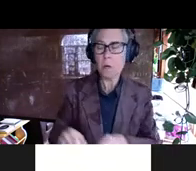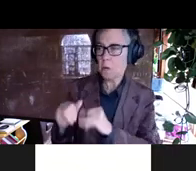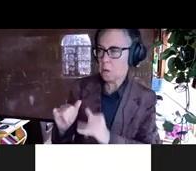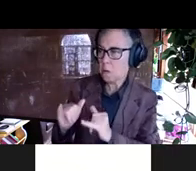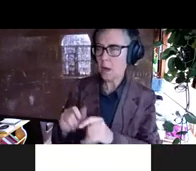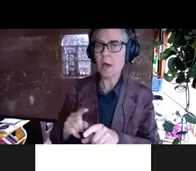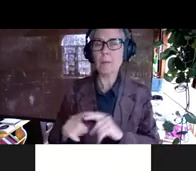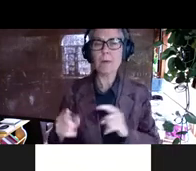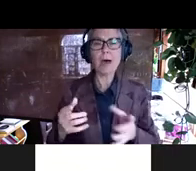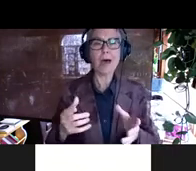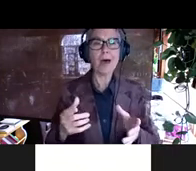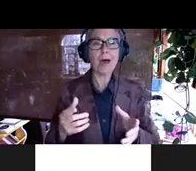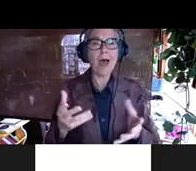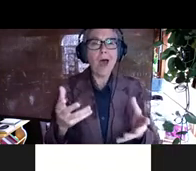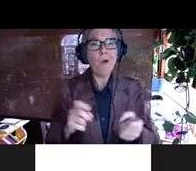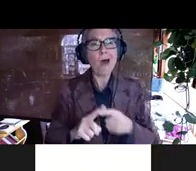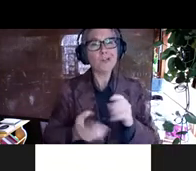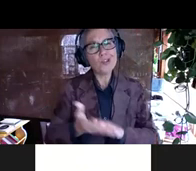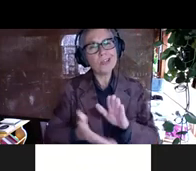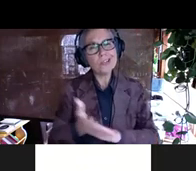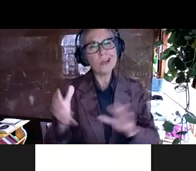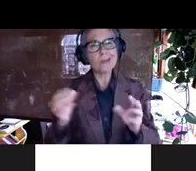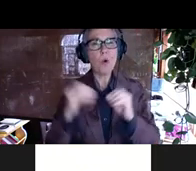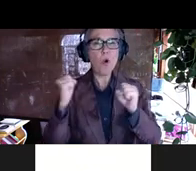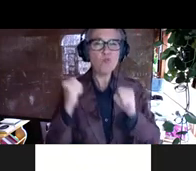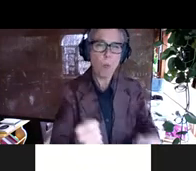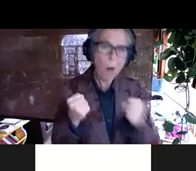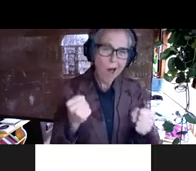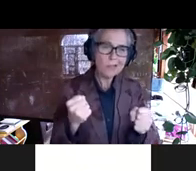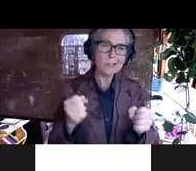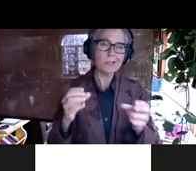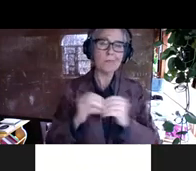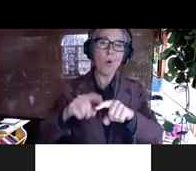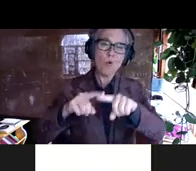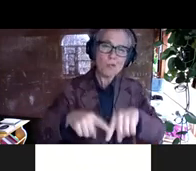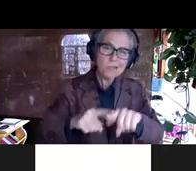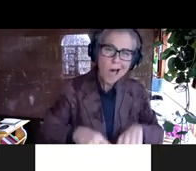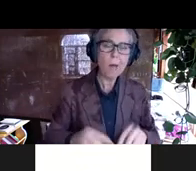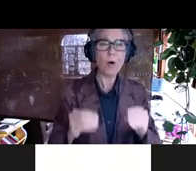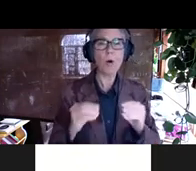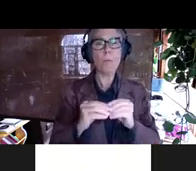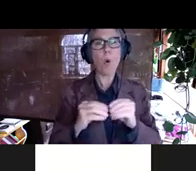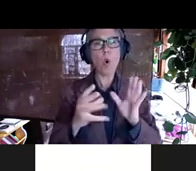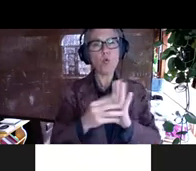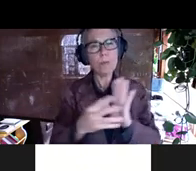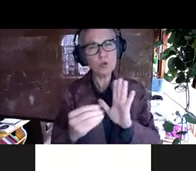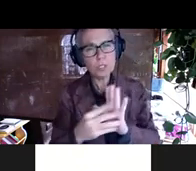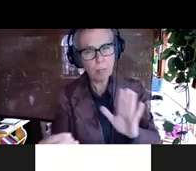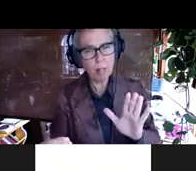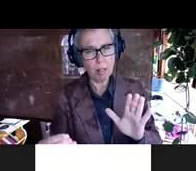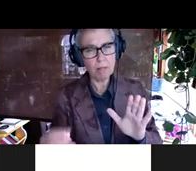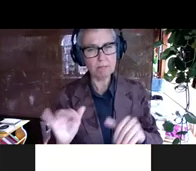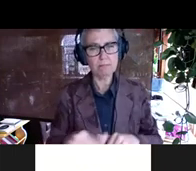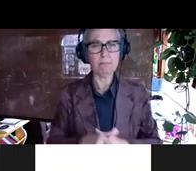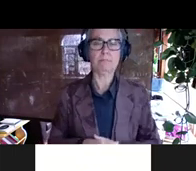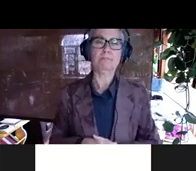have conducted in a way that is more robust and reliable and reproducible and so on and so forth. Um, so yeah, uh,